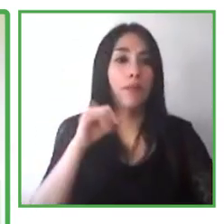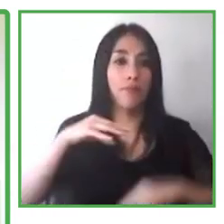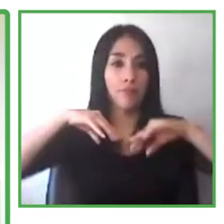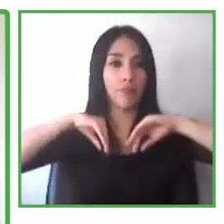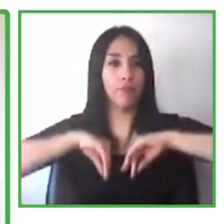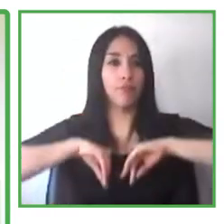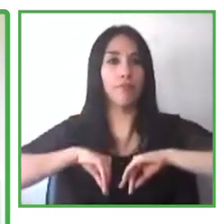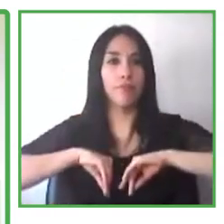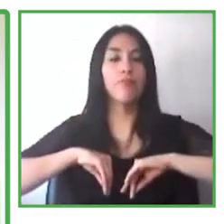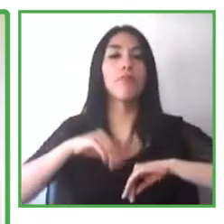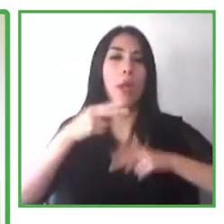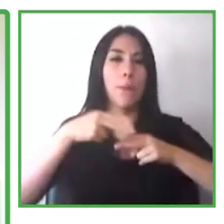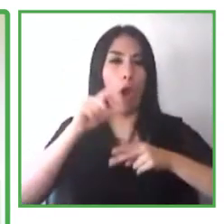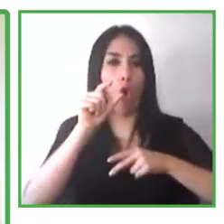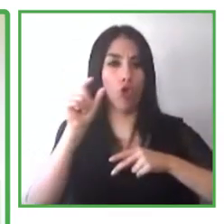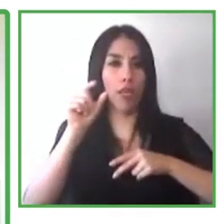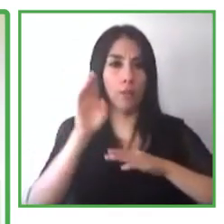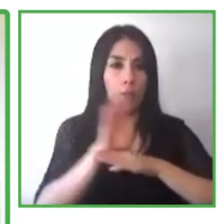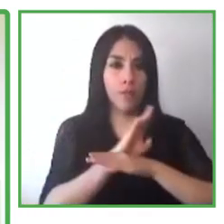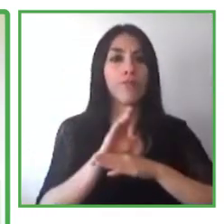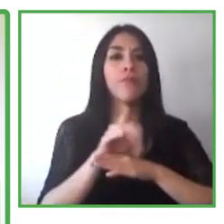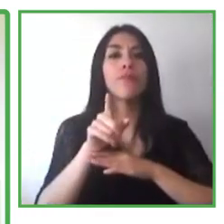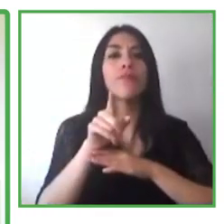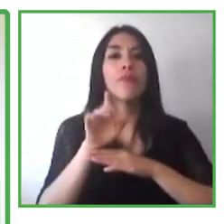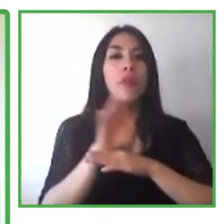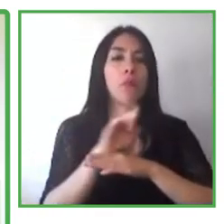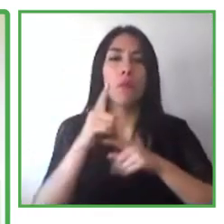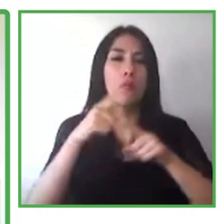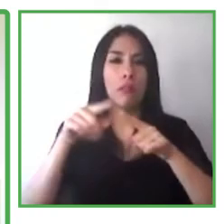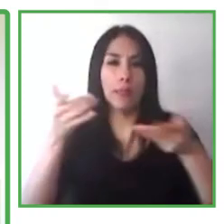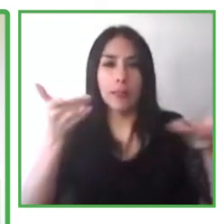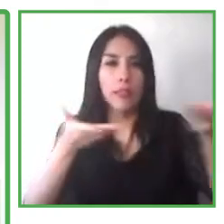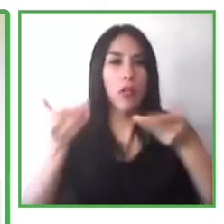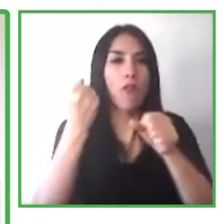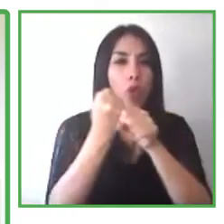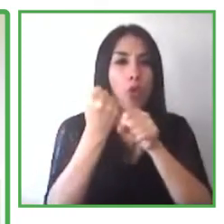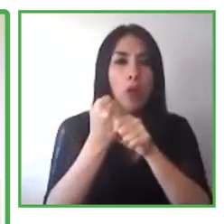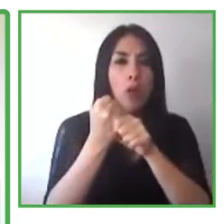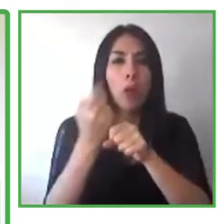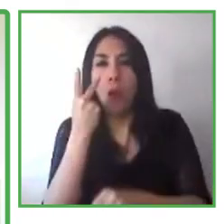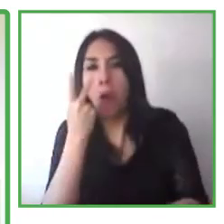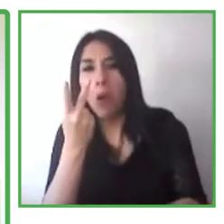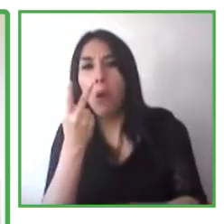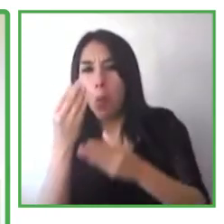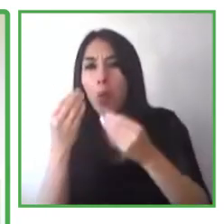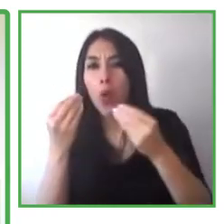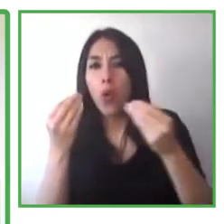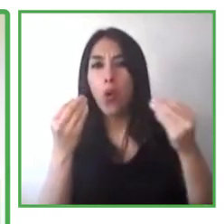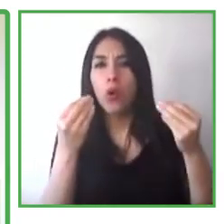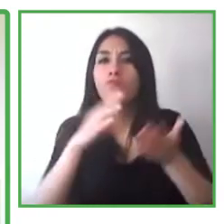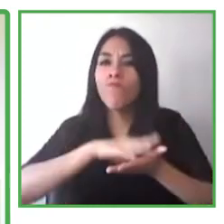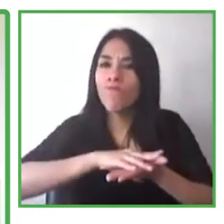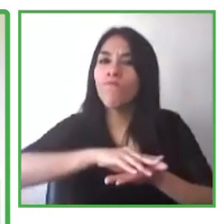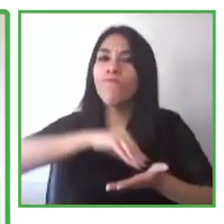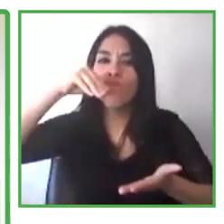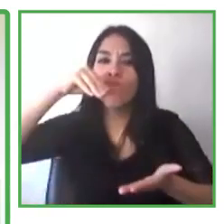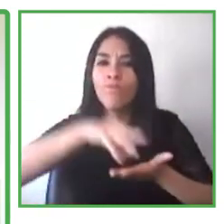facilitates that collaboration and teamwork that is so important to working really anywhere, but especially here at Microsoft.